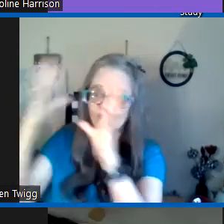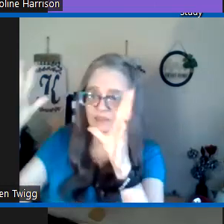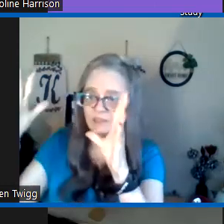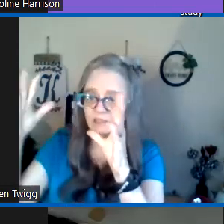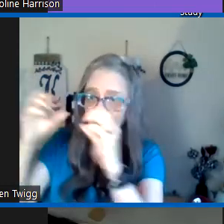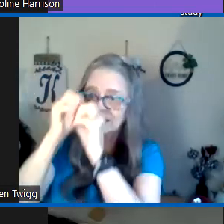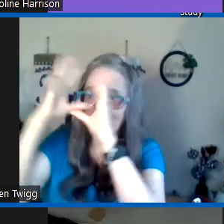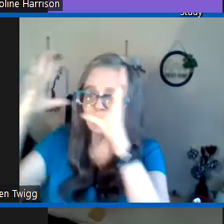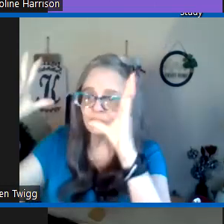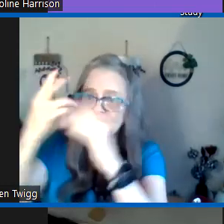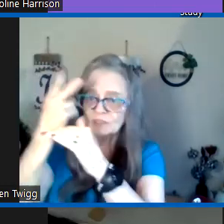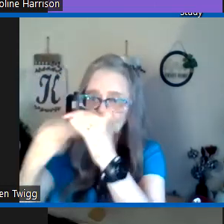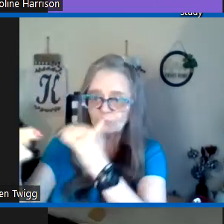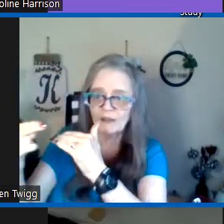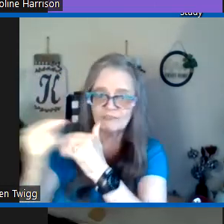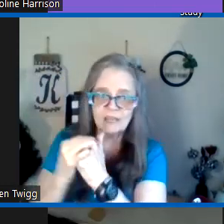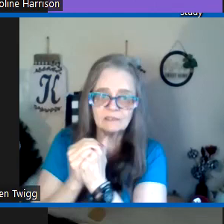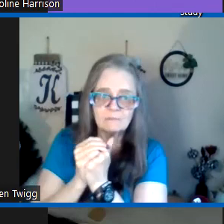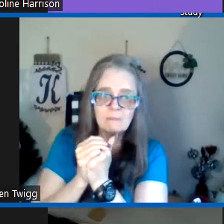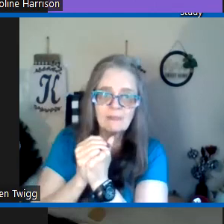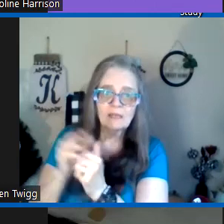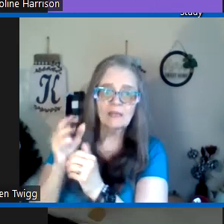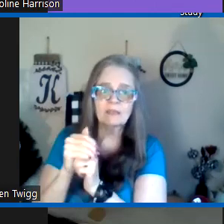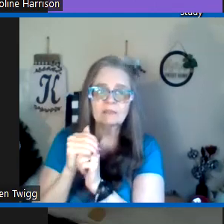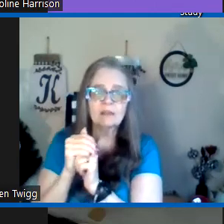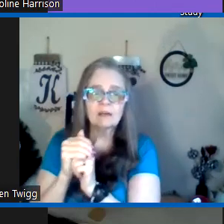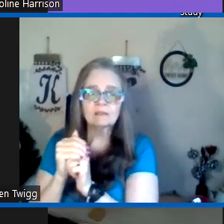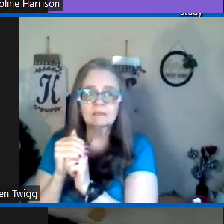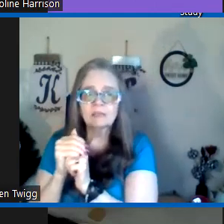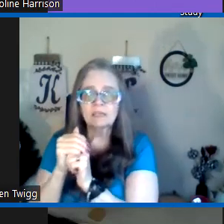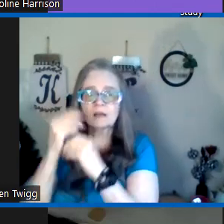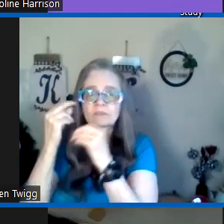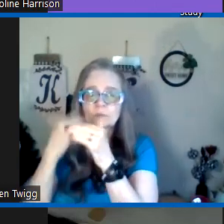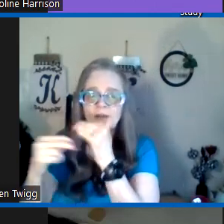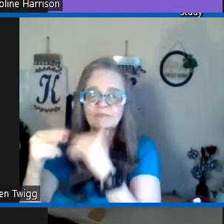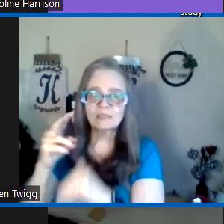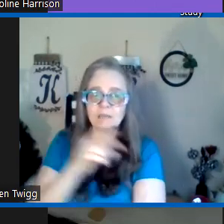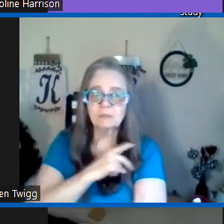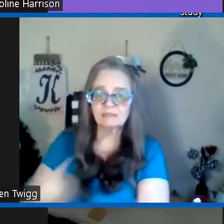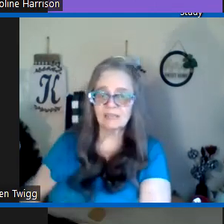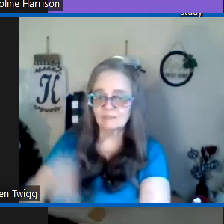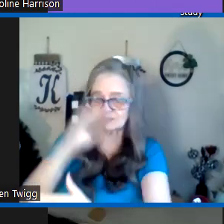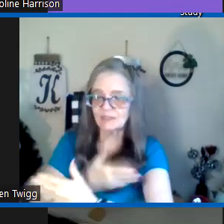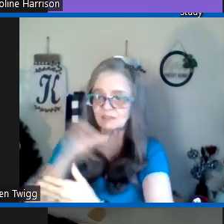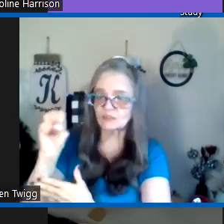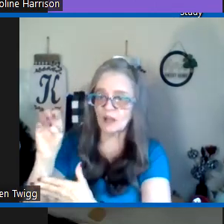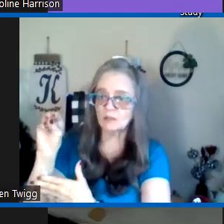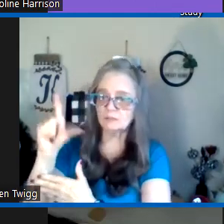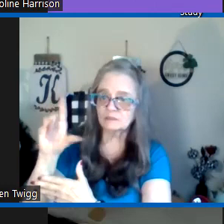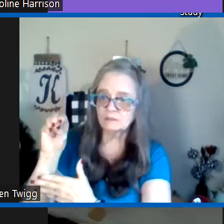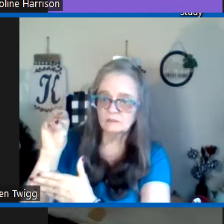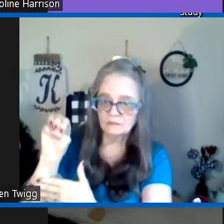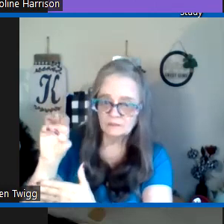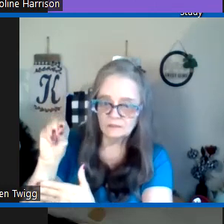he had the vision and he prophesied it and then he also prophesied about David's son